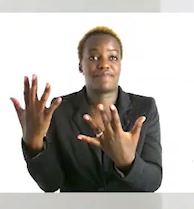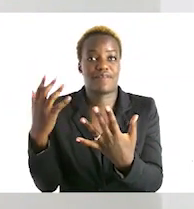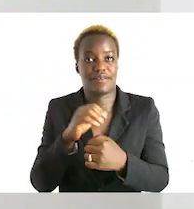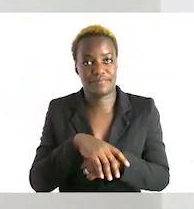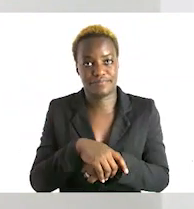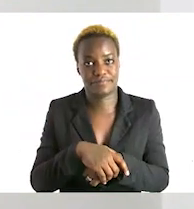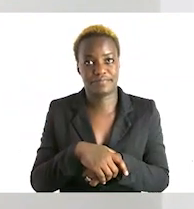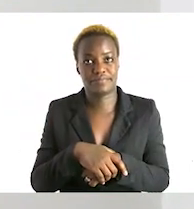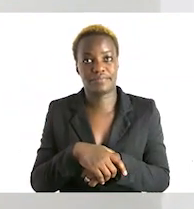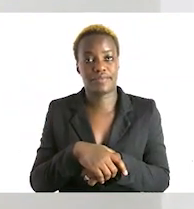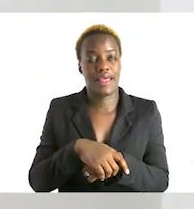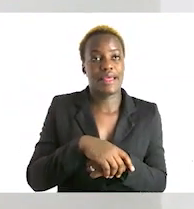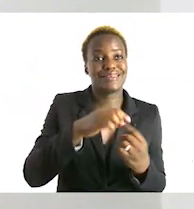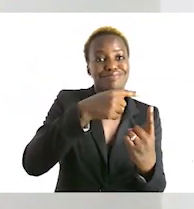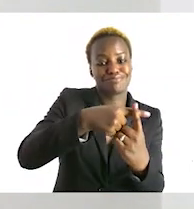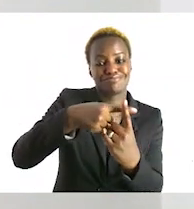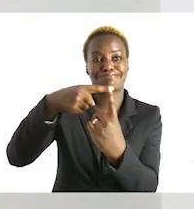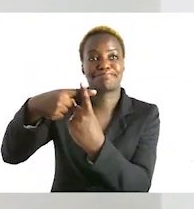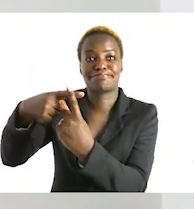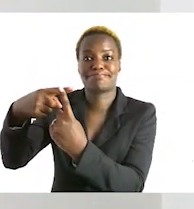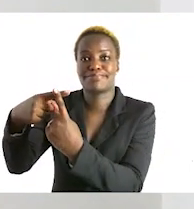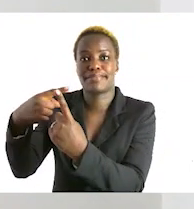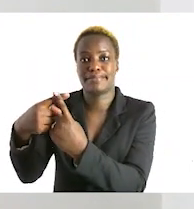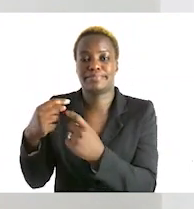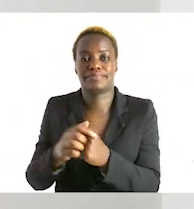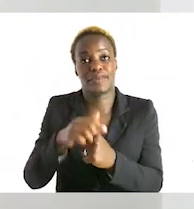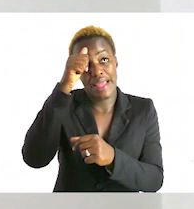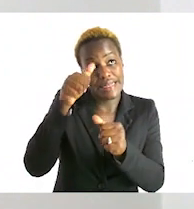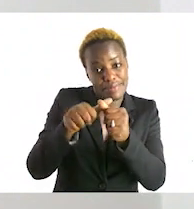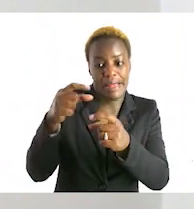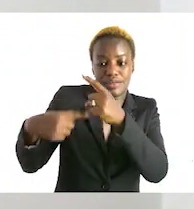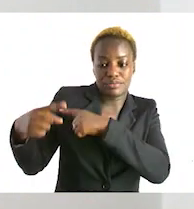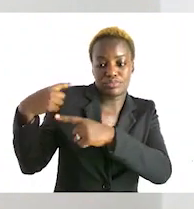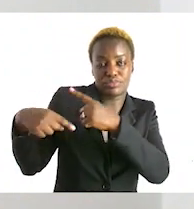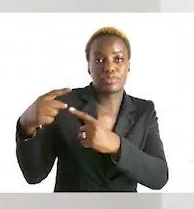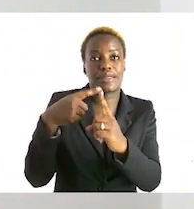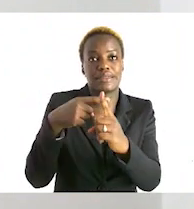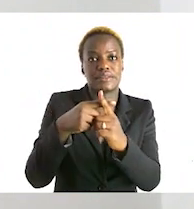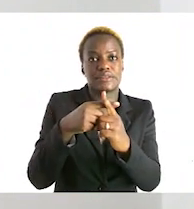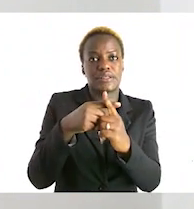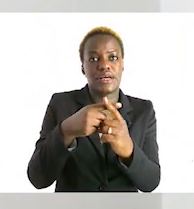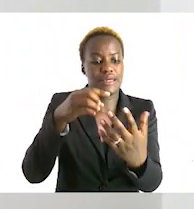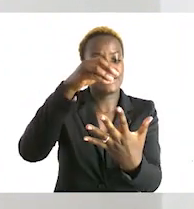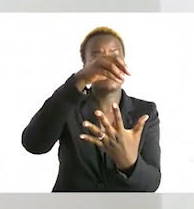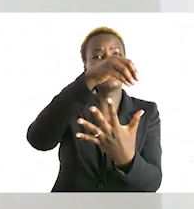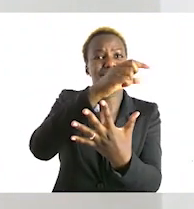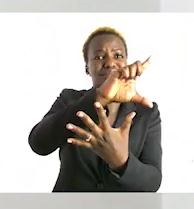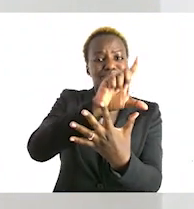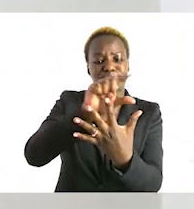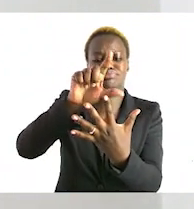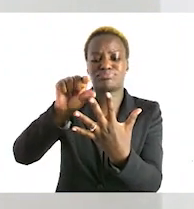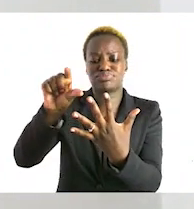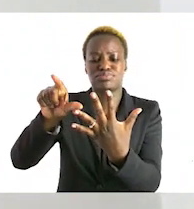the plus sign beautiful and what comes in each box a three three